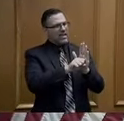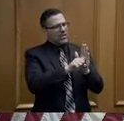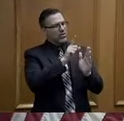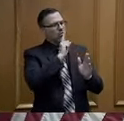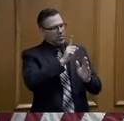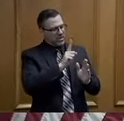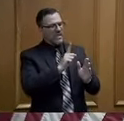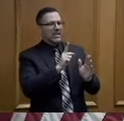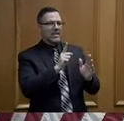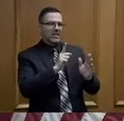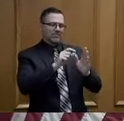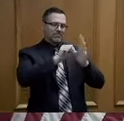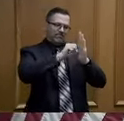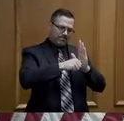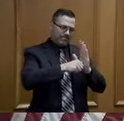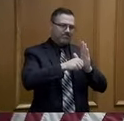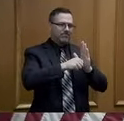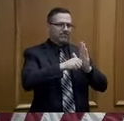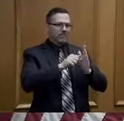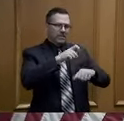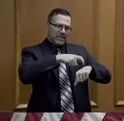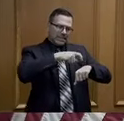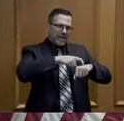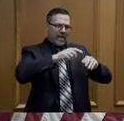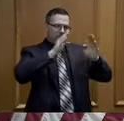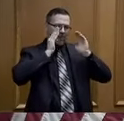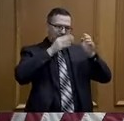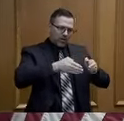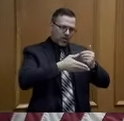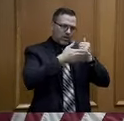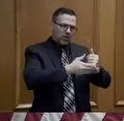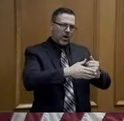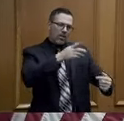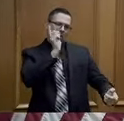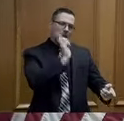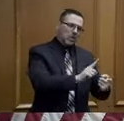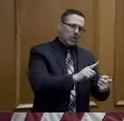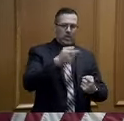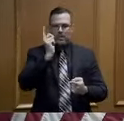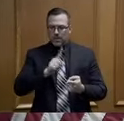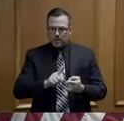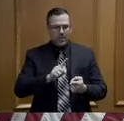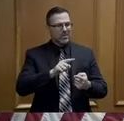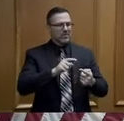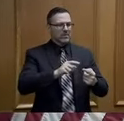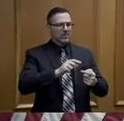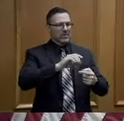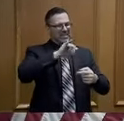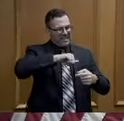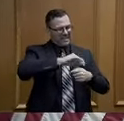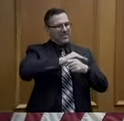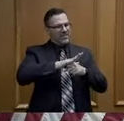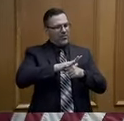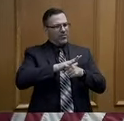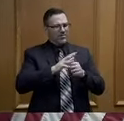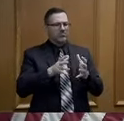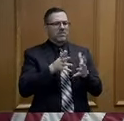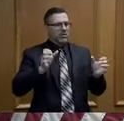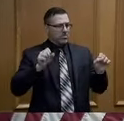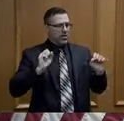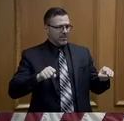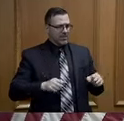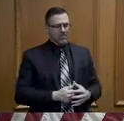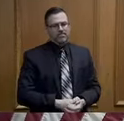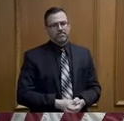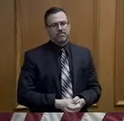efforts are mitigating this disease to the possible or this virus to the degree that we can. My